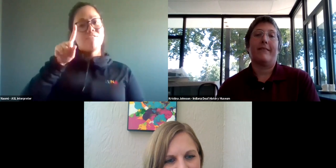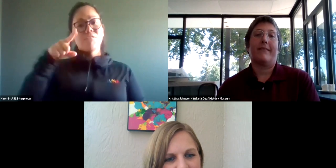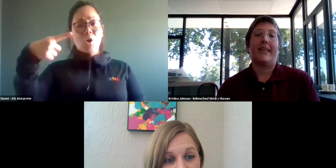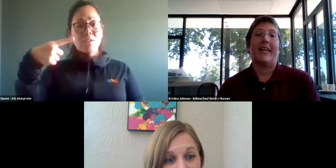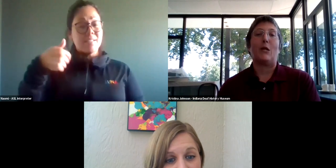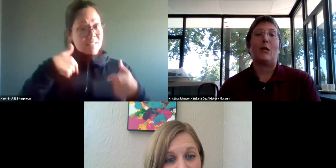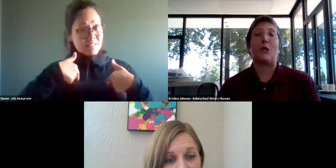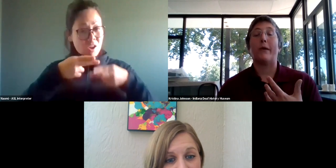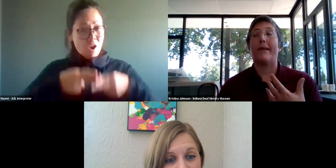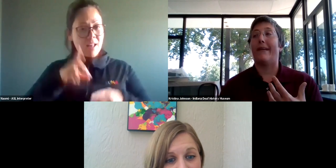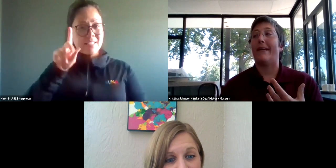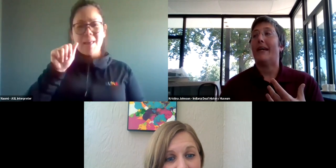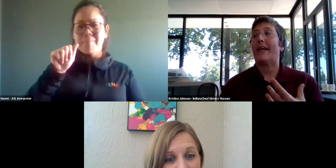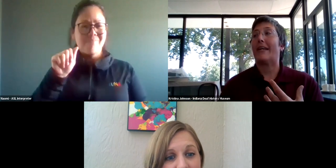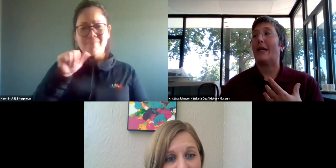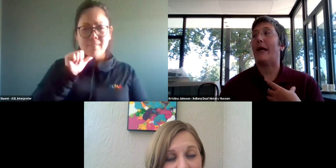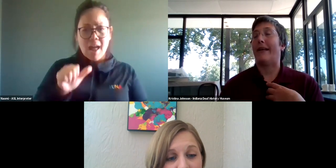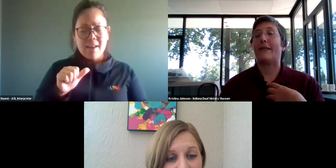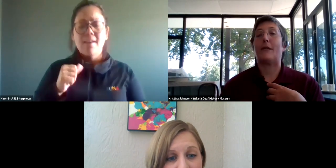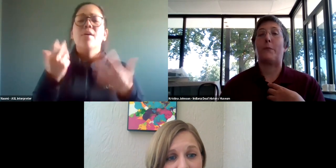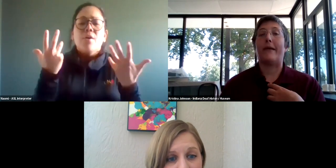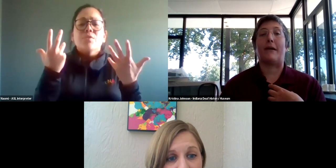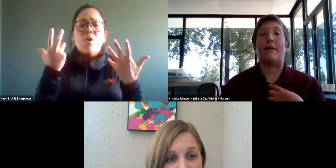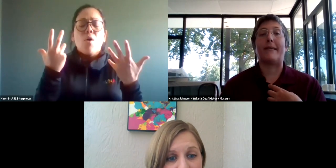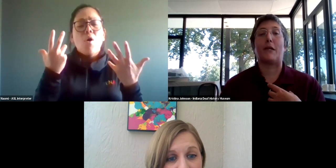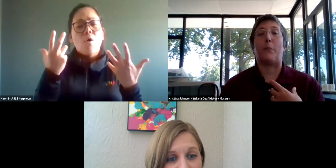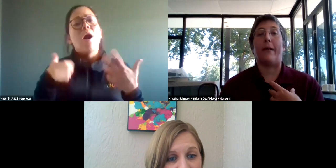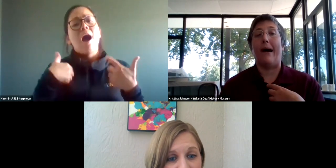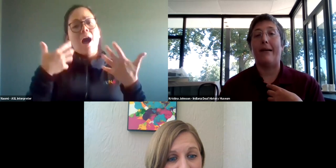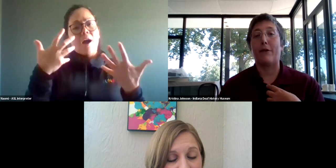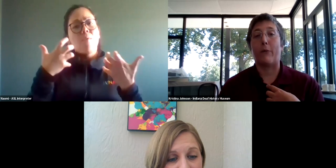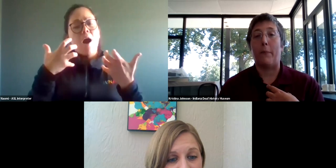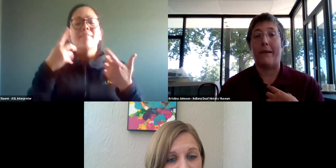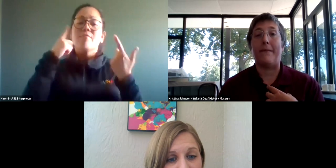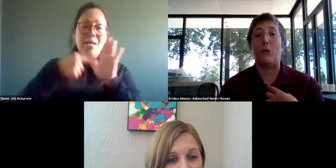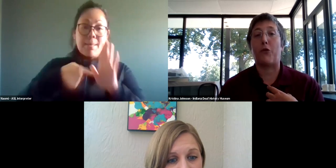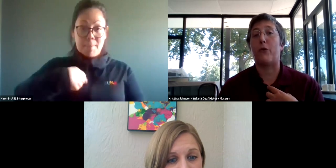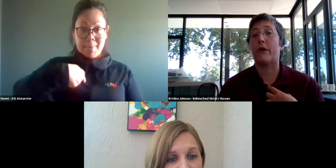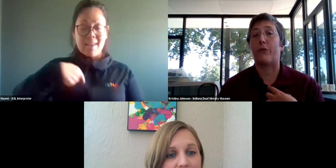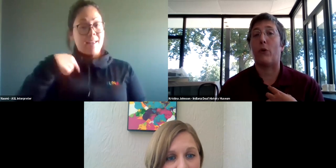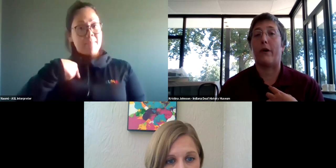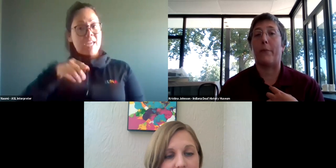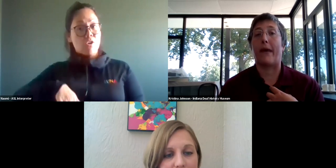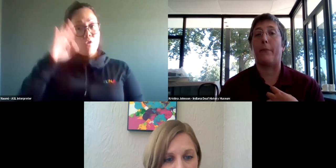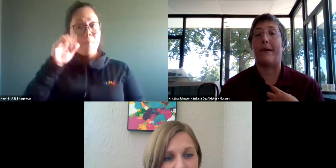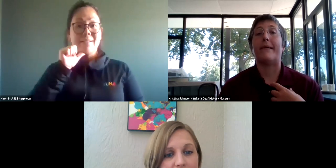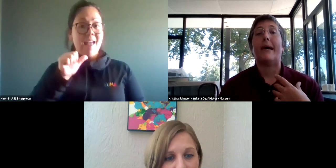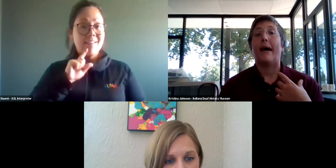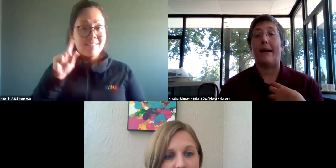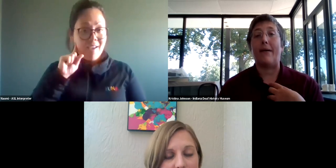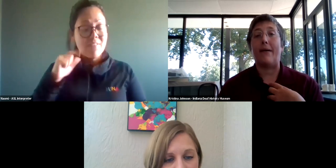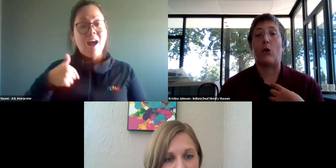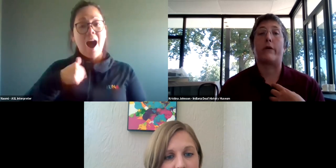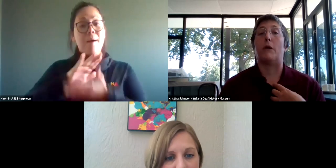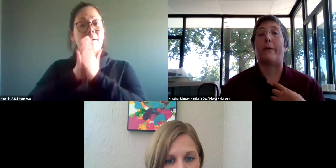you know, so, and I like to use myself an example. I didn't grow up Deaf. I was 30 years old when I became